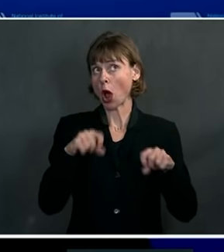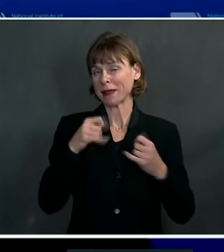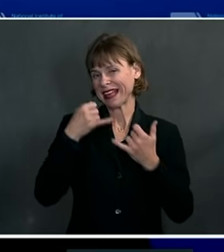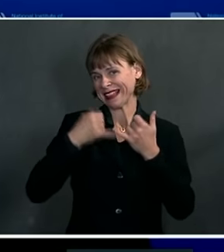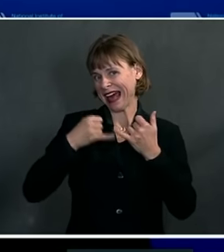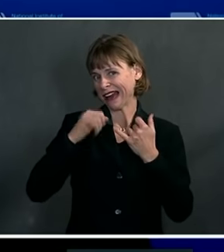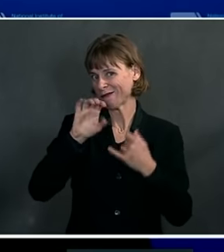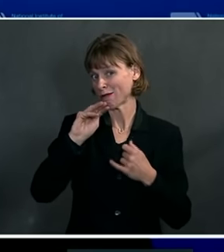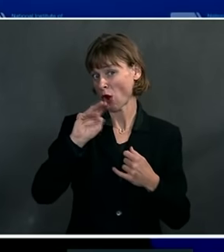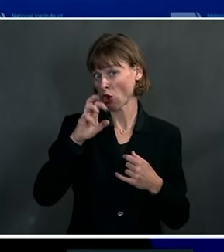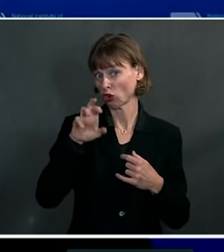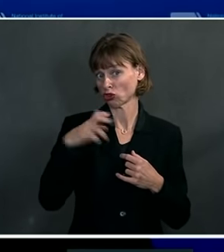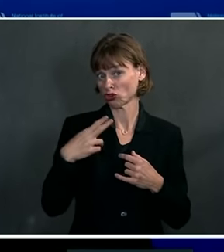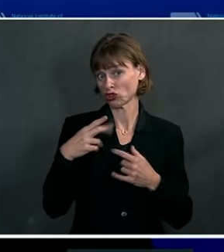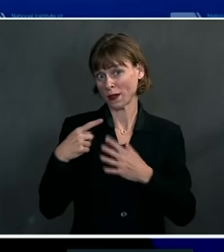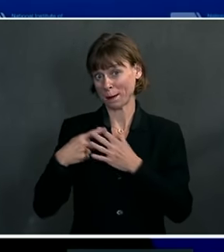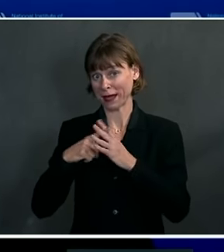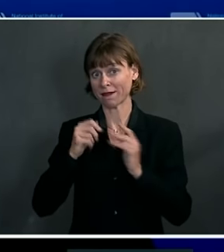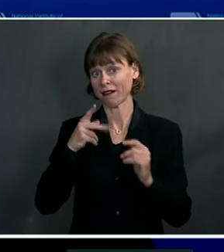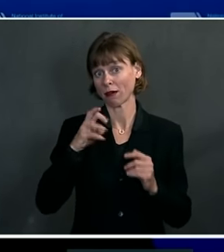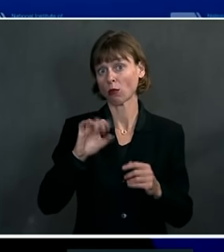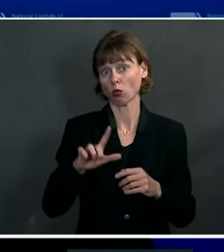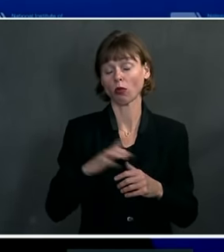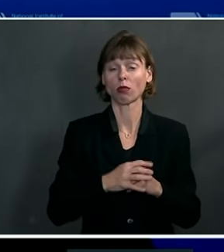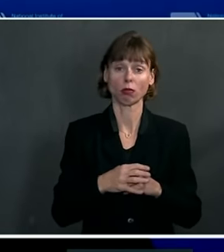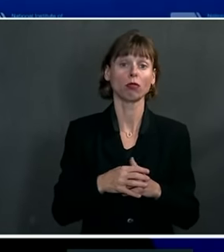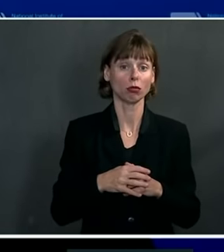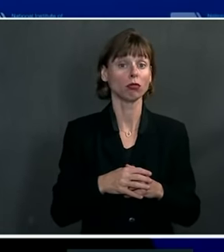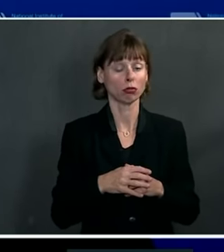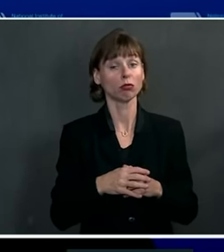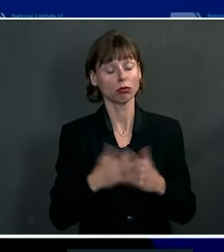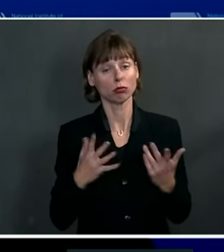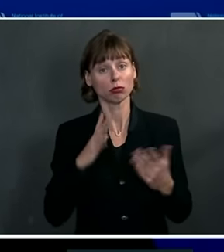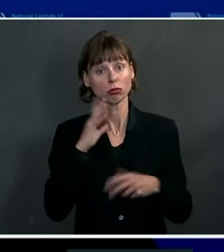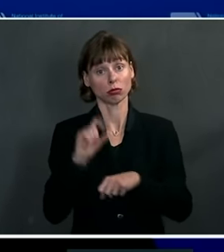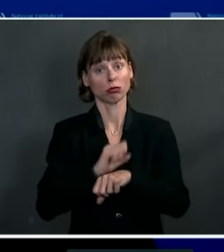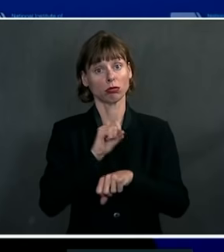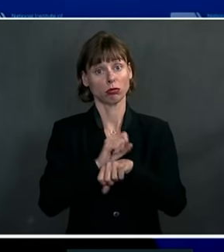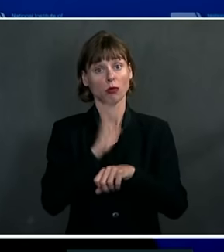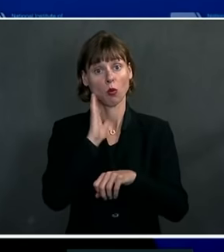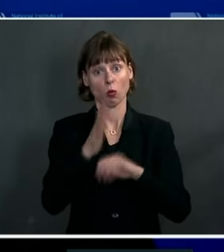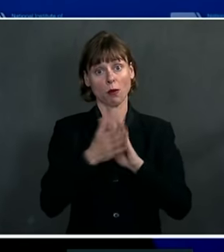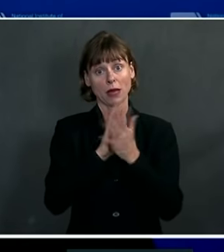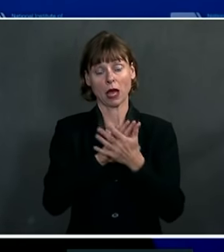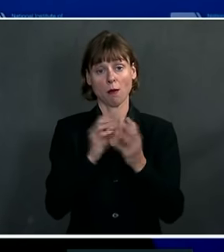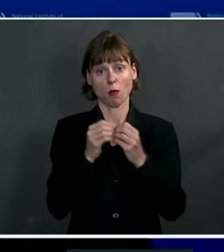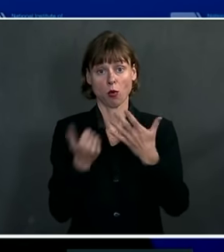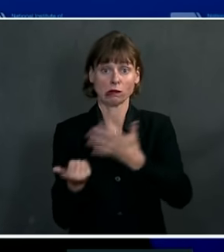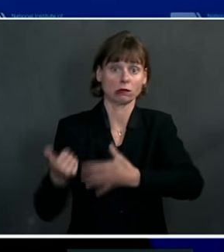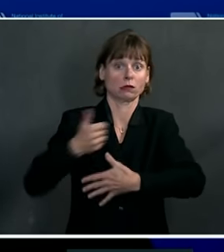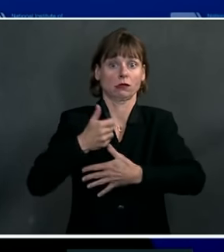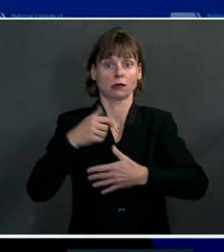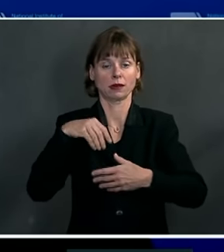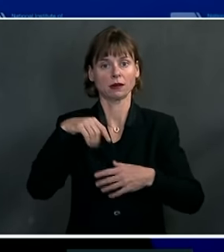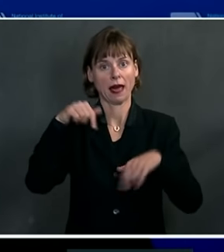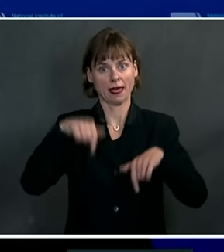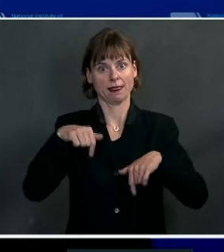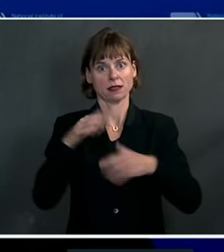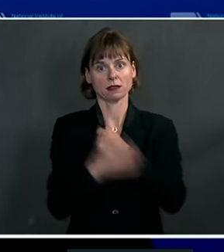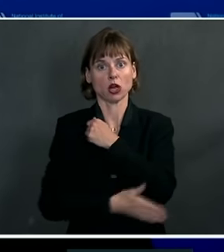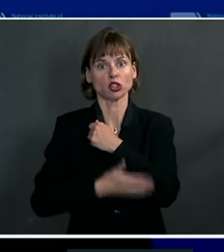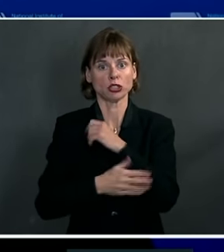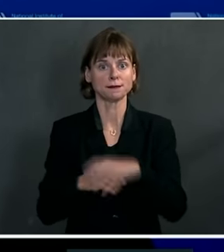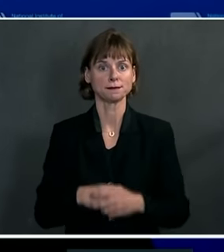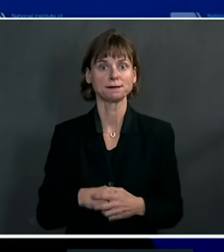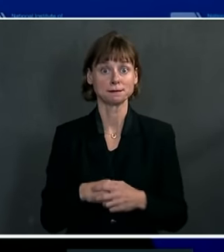end of March, the beginning of April, it actually will become more dominant in this country. As I mentioned at the very